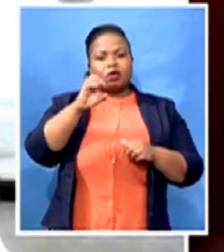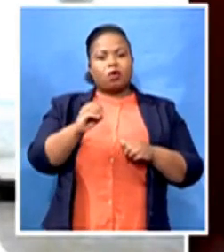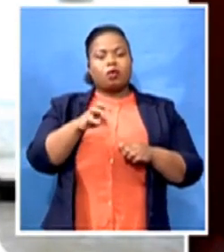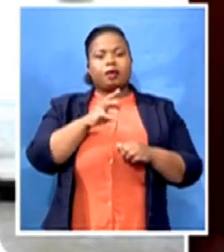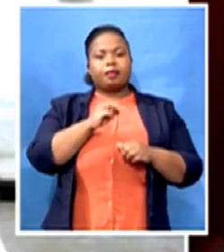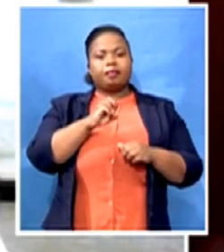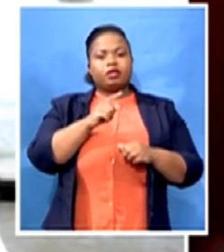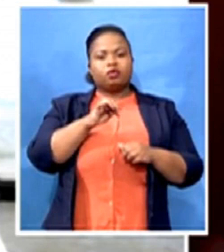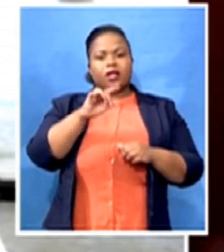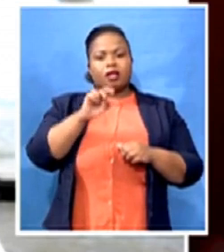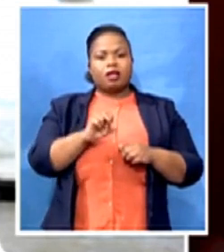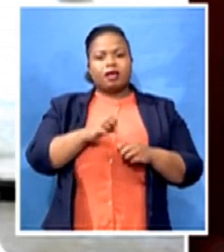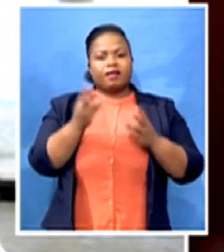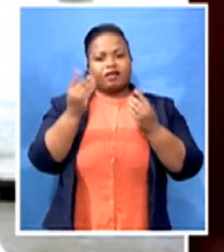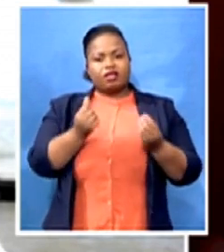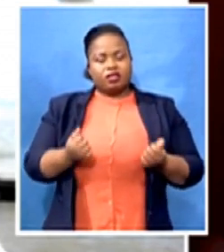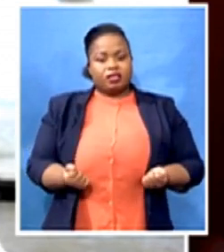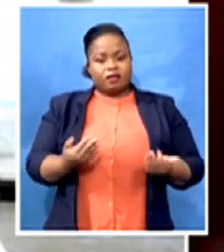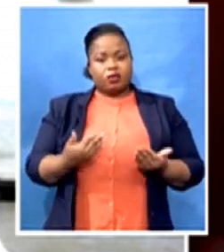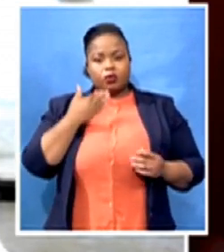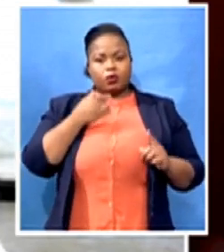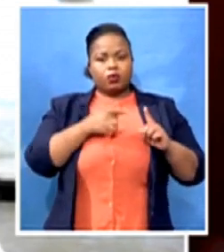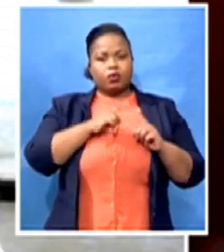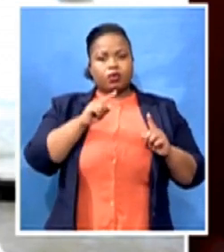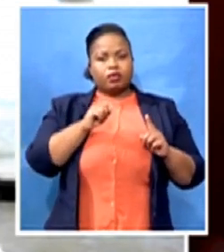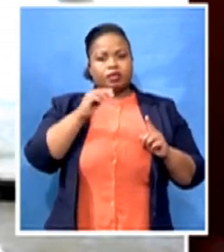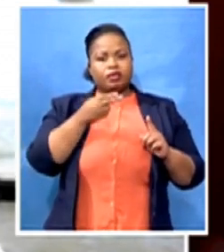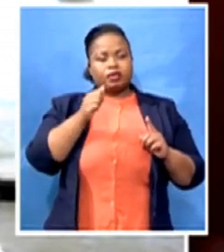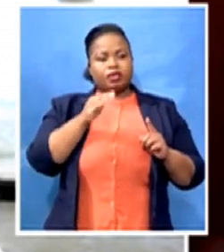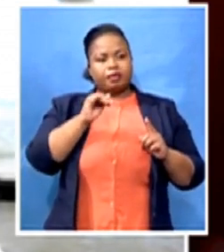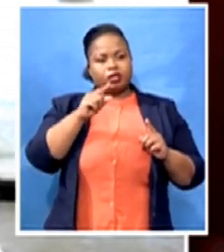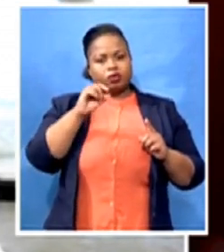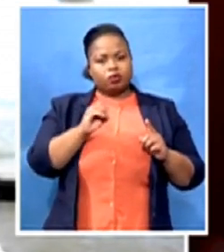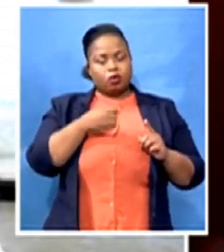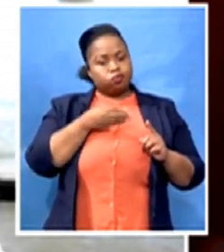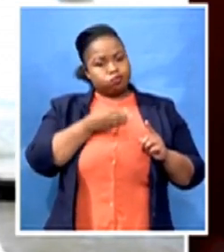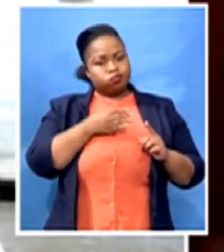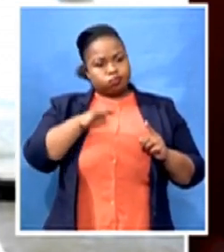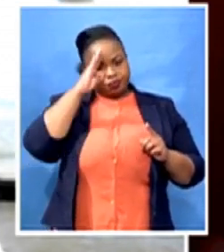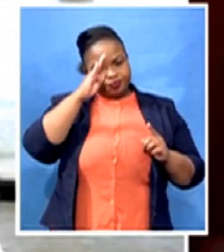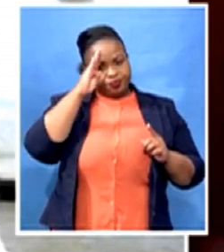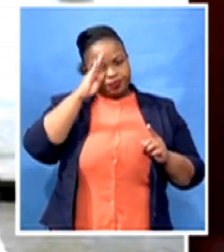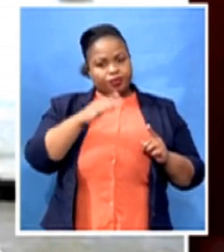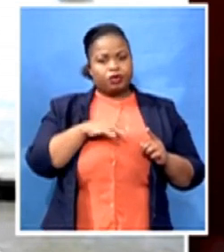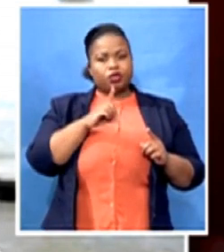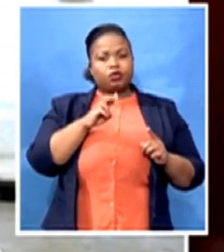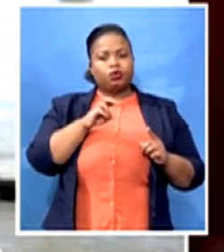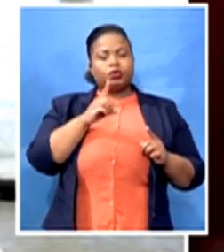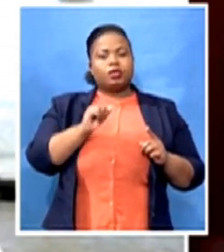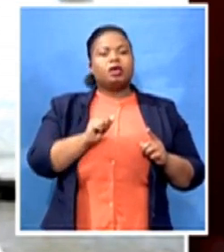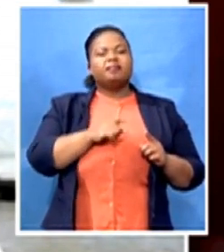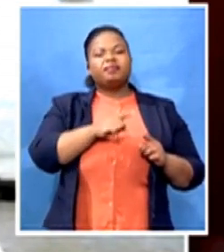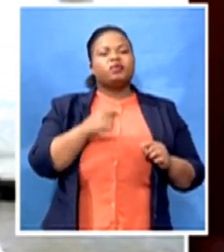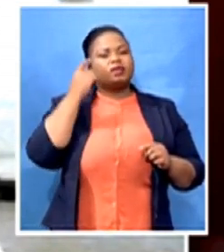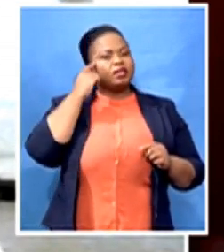joins us now via Skype. A very good morning to you, Mr. Duda. What should people do instead of cancelling their business